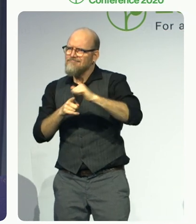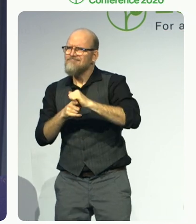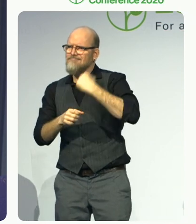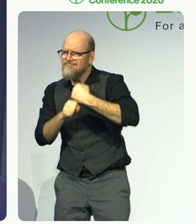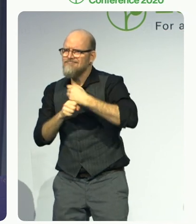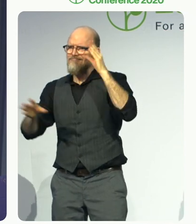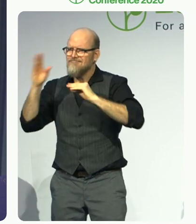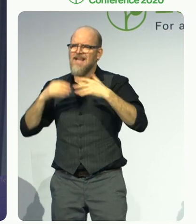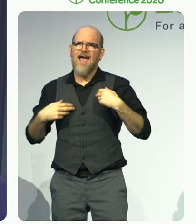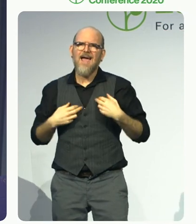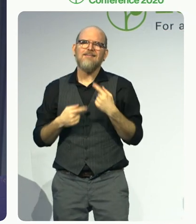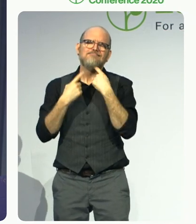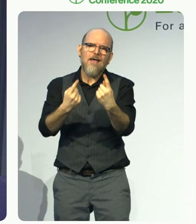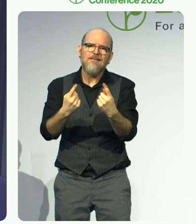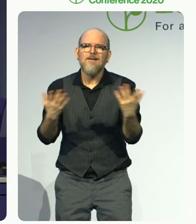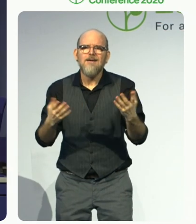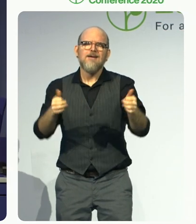2020 in Vienna. all